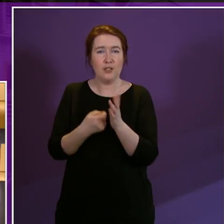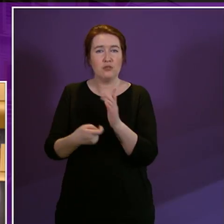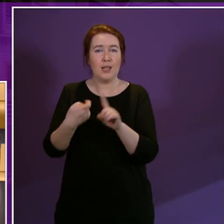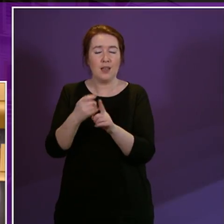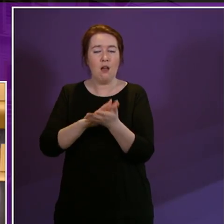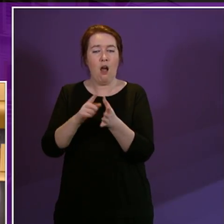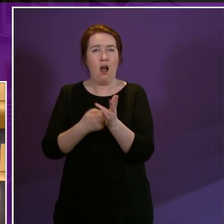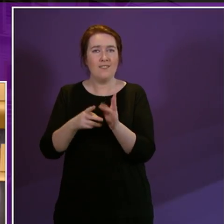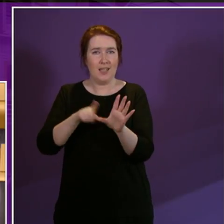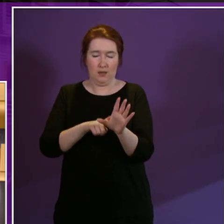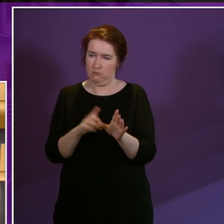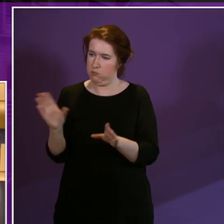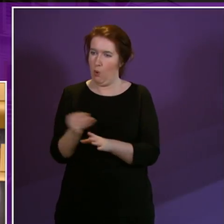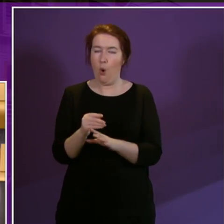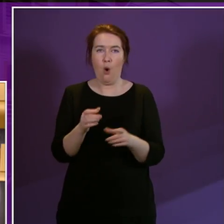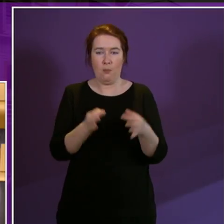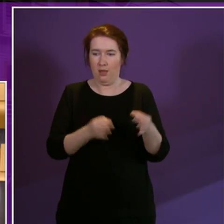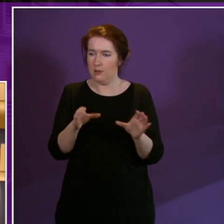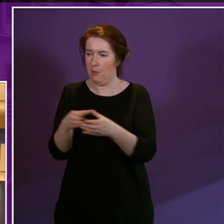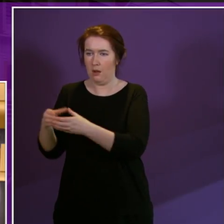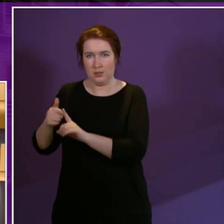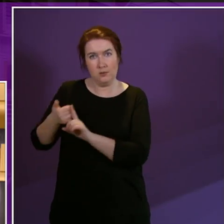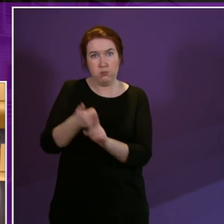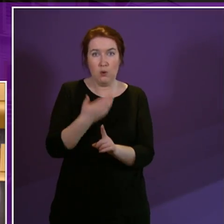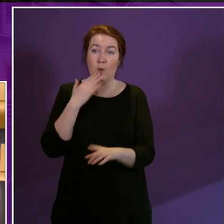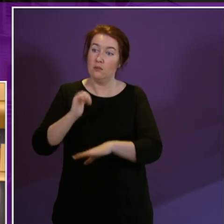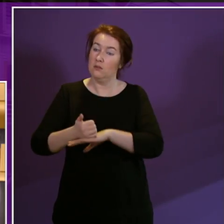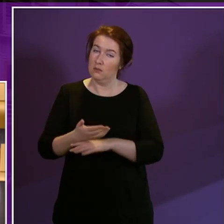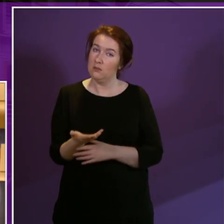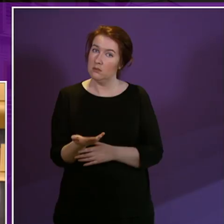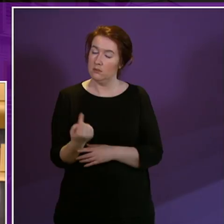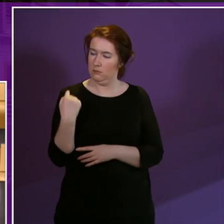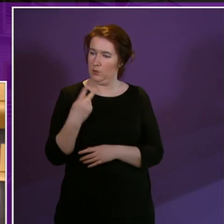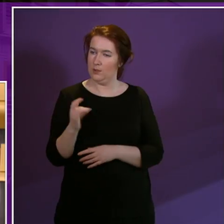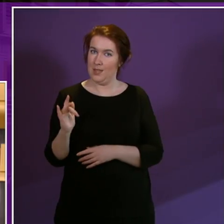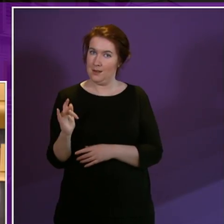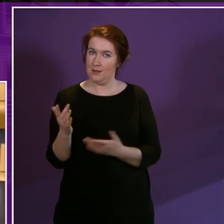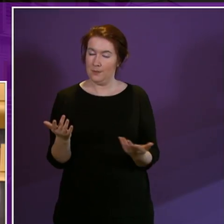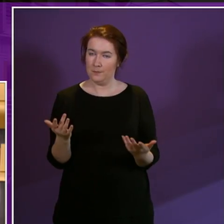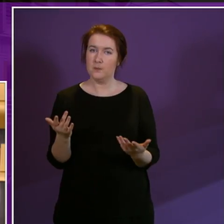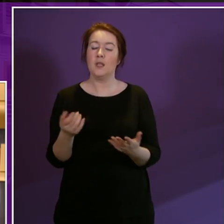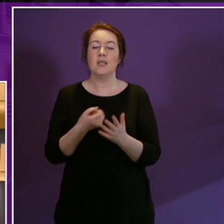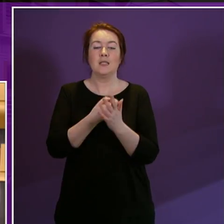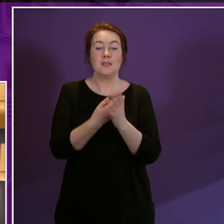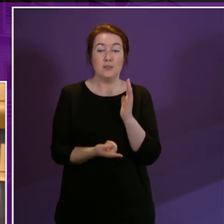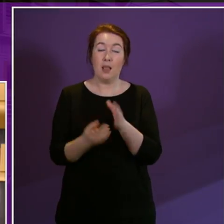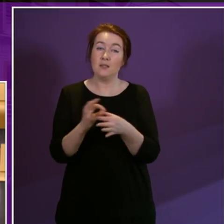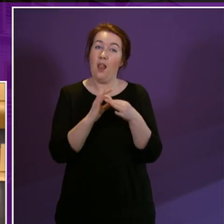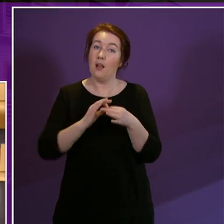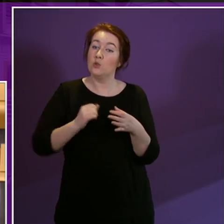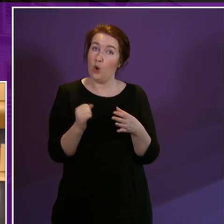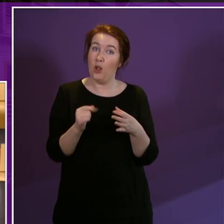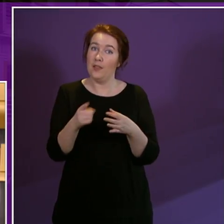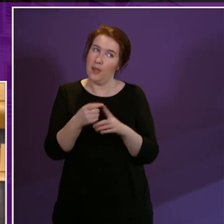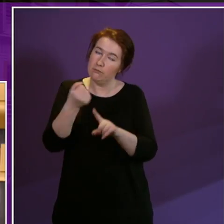and gained cross-party support when it was introduced. Disability Alliance Scotland are calling for the Scottish